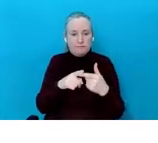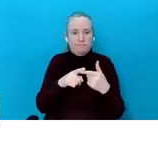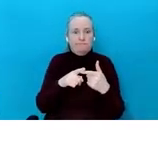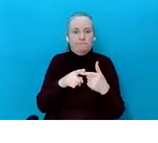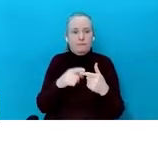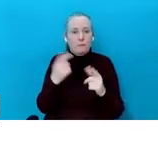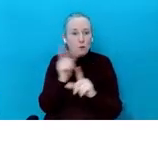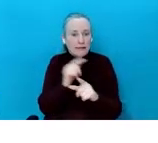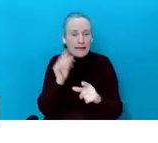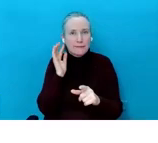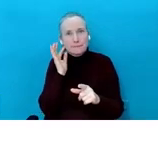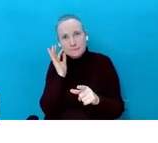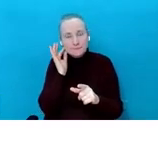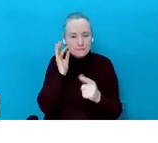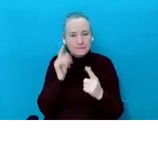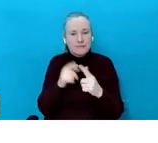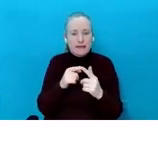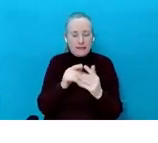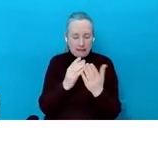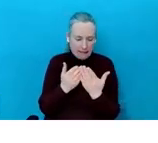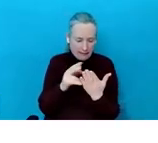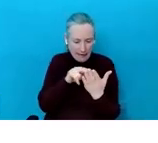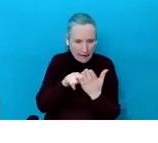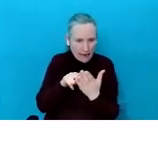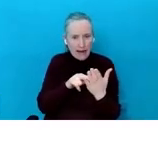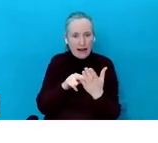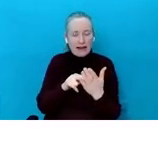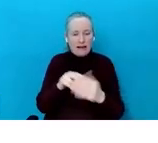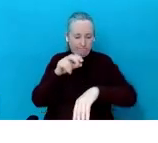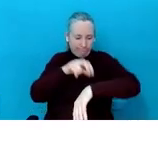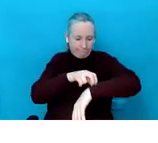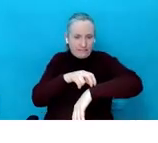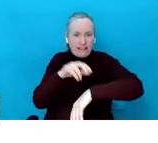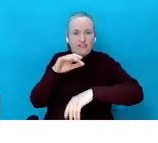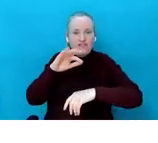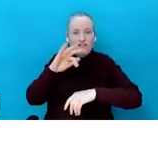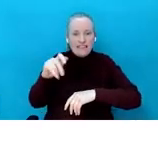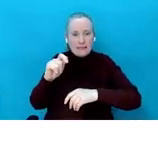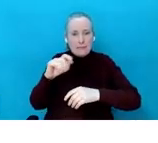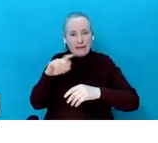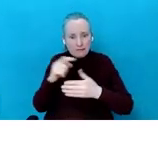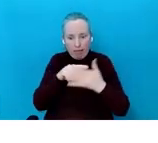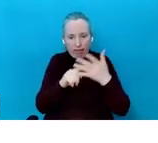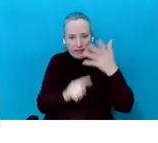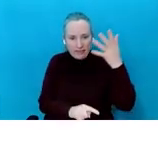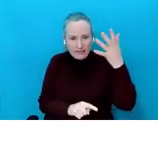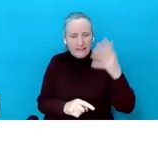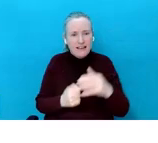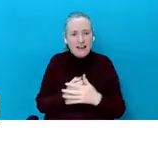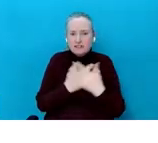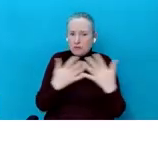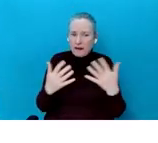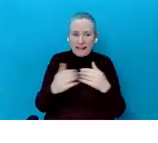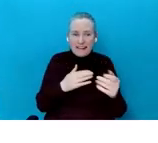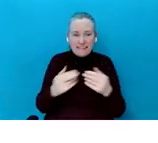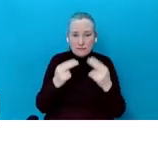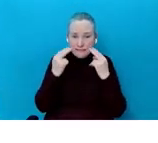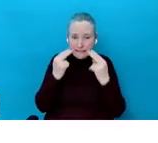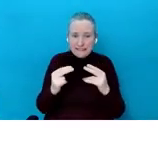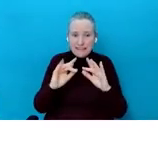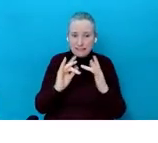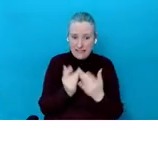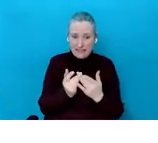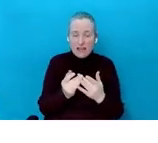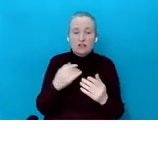homework. You know, there's so many things that young people are online doing that they require the Internet, just like all of us. So focus on